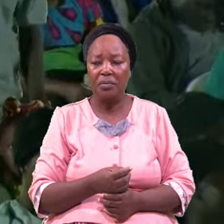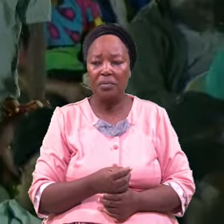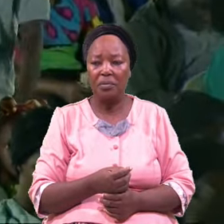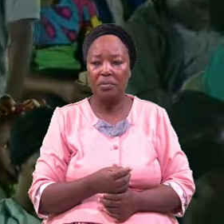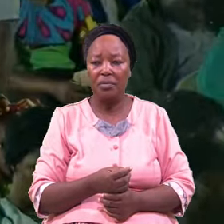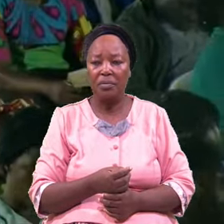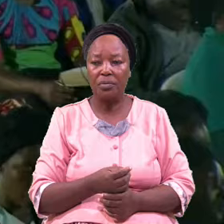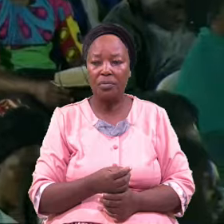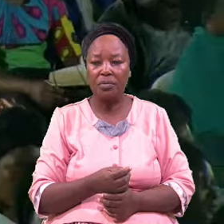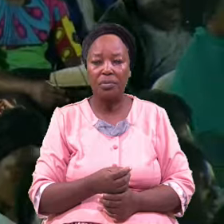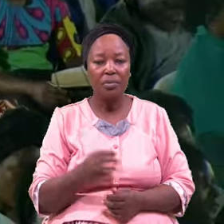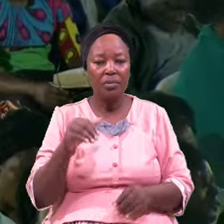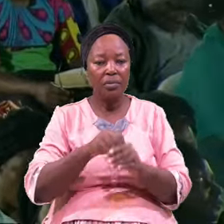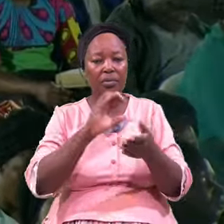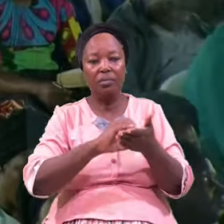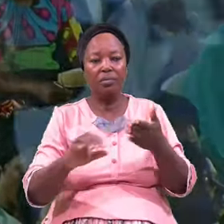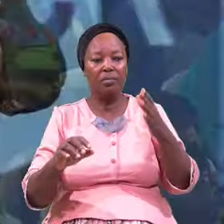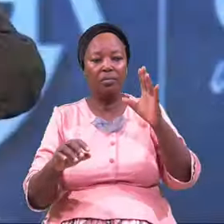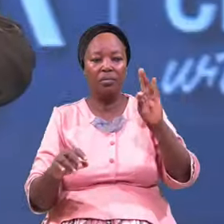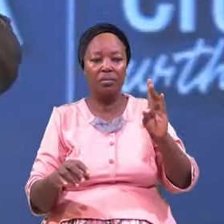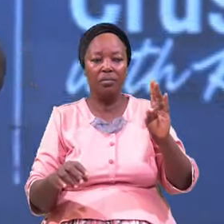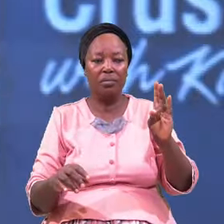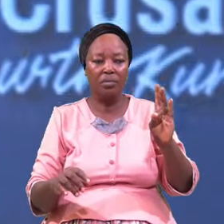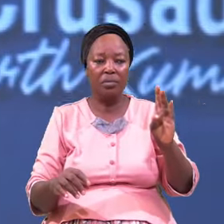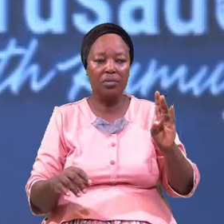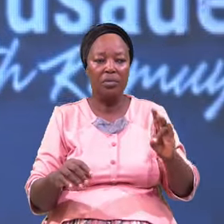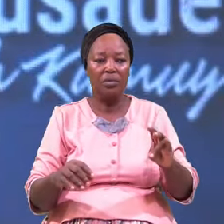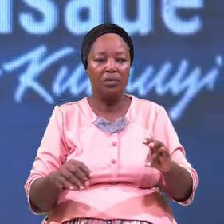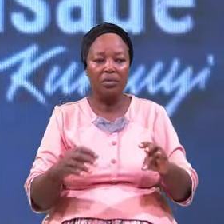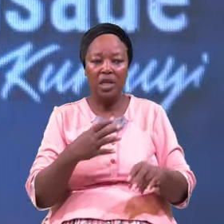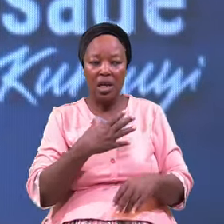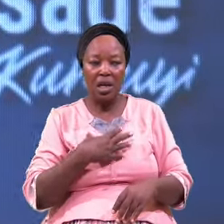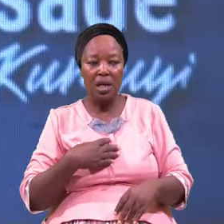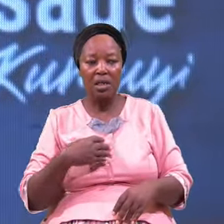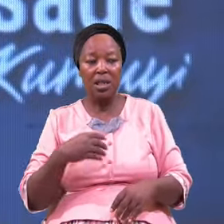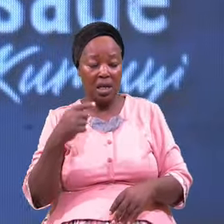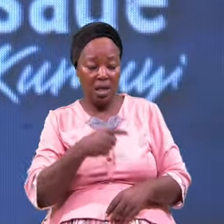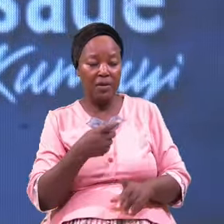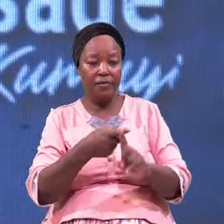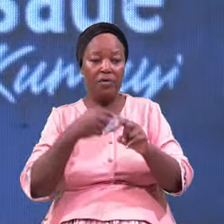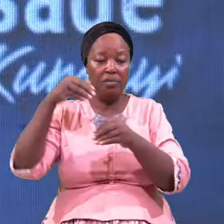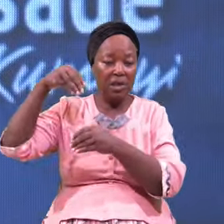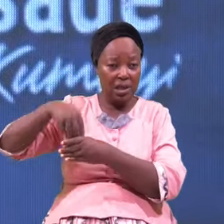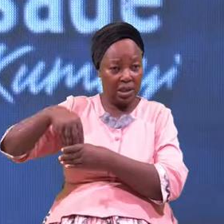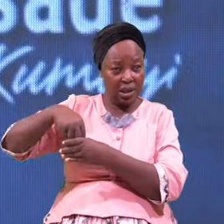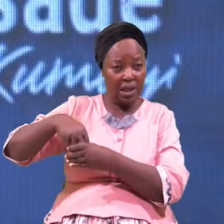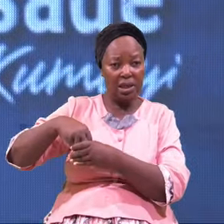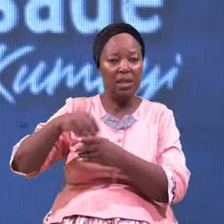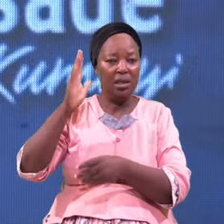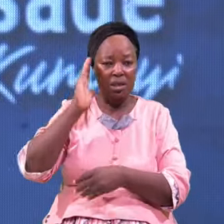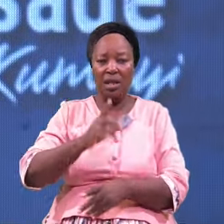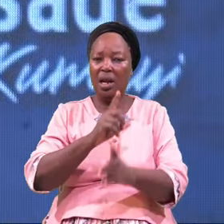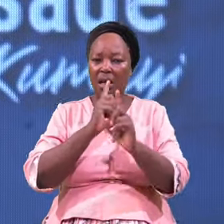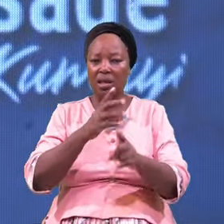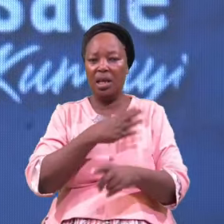In Verse Seven It Says And He From Within Shall Answer And